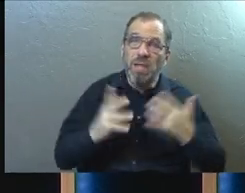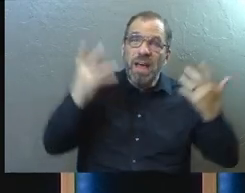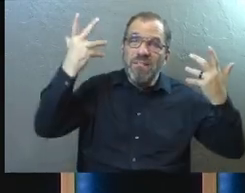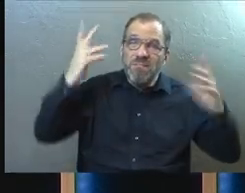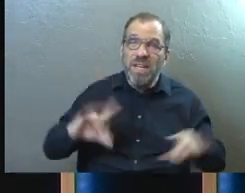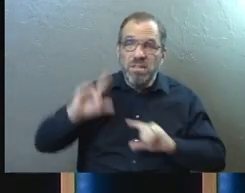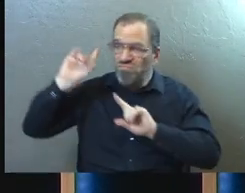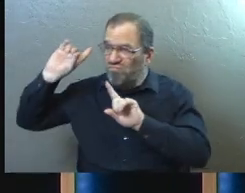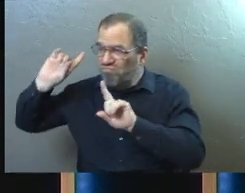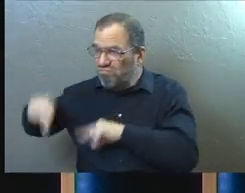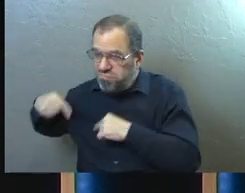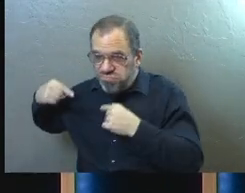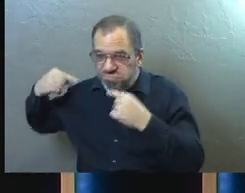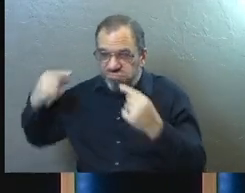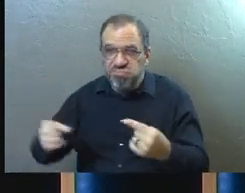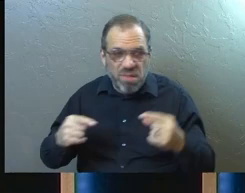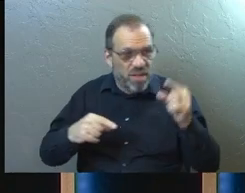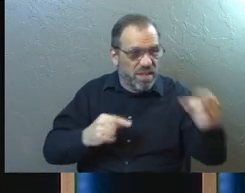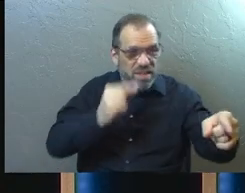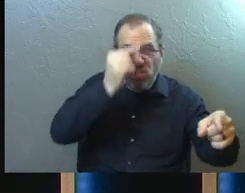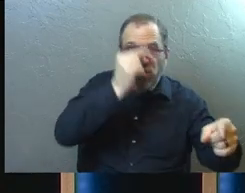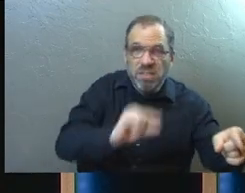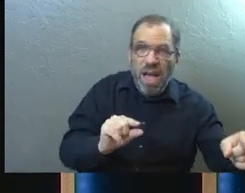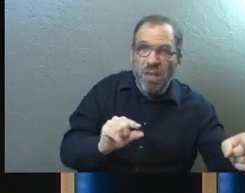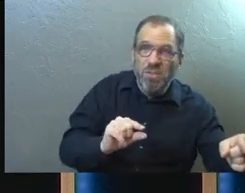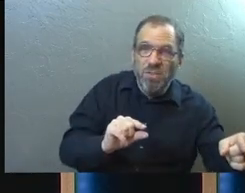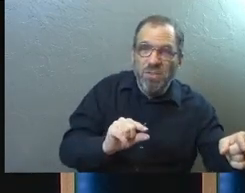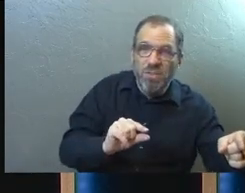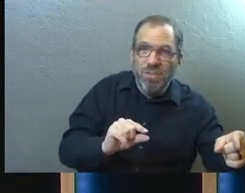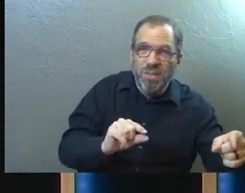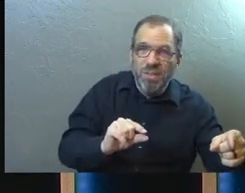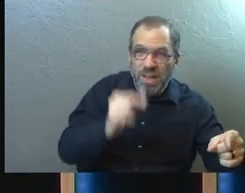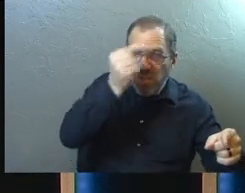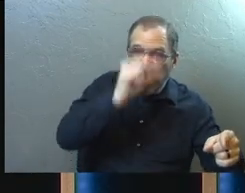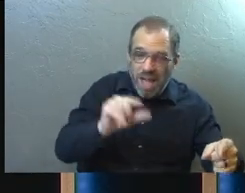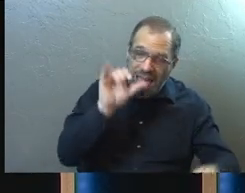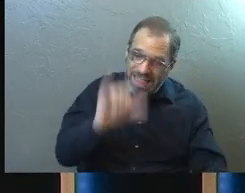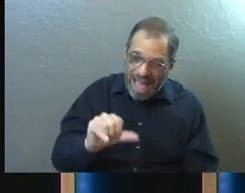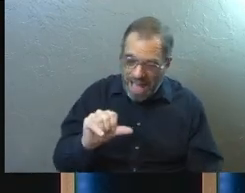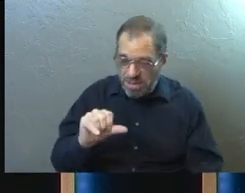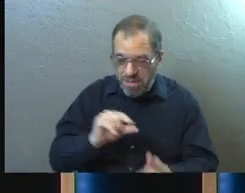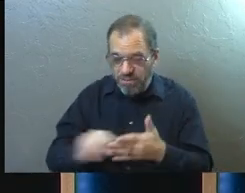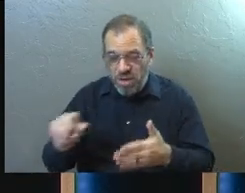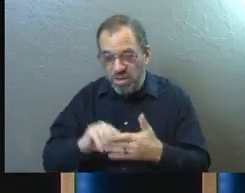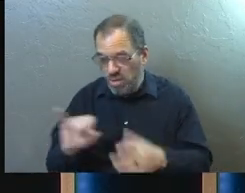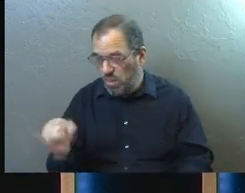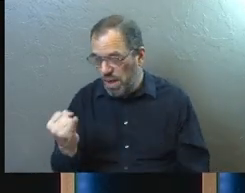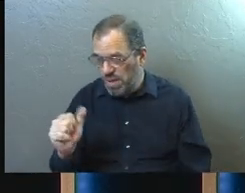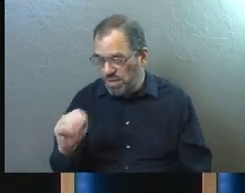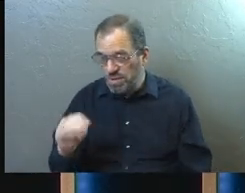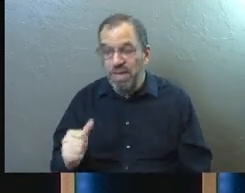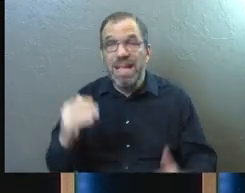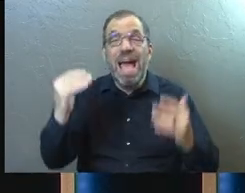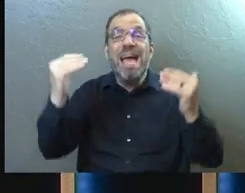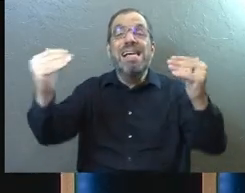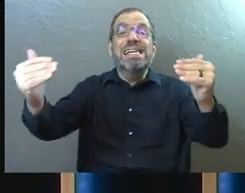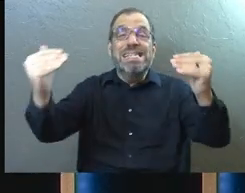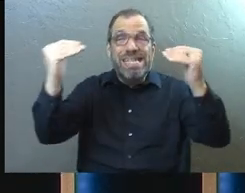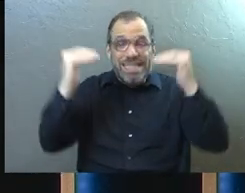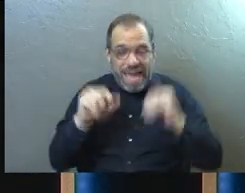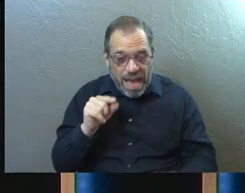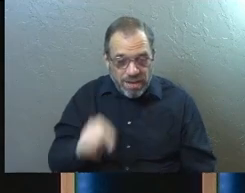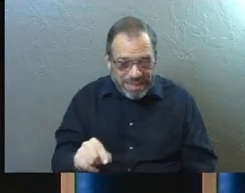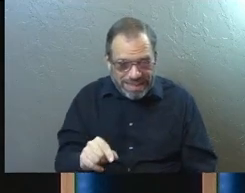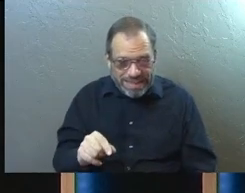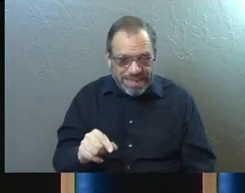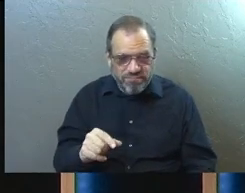has been doing in the lives of these other people. And so that's the verse that he quotes. And then what he's going to go into now is he's going